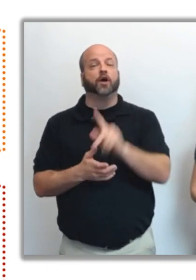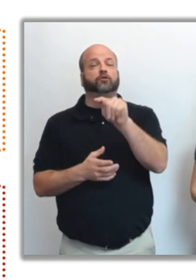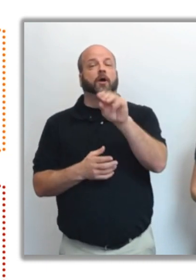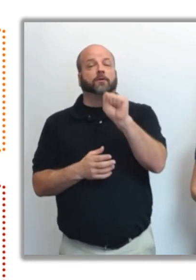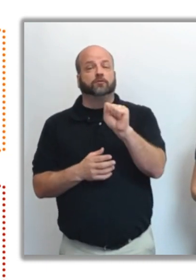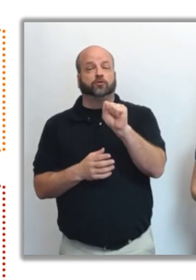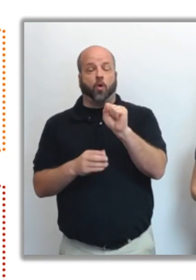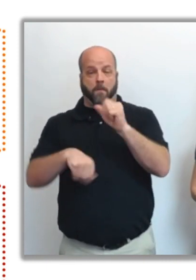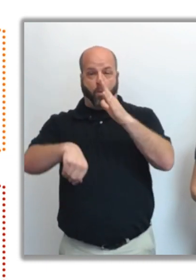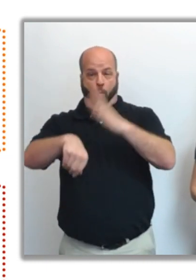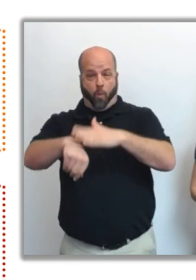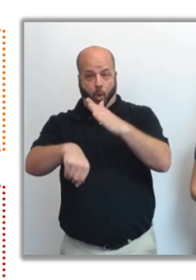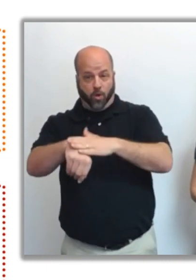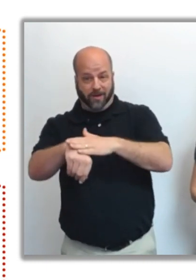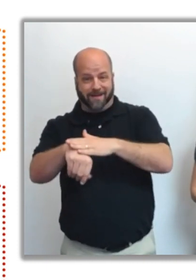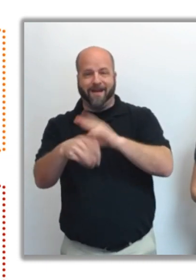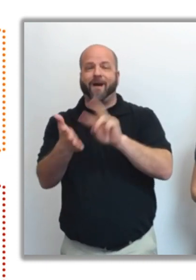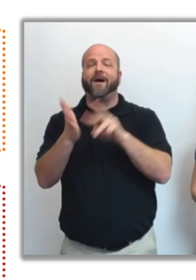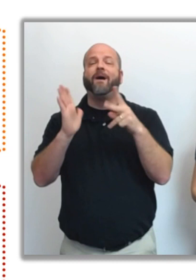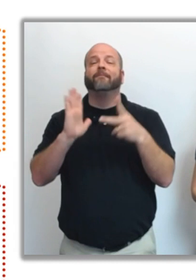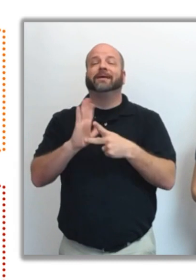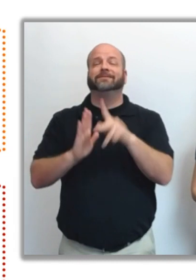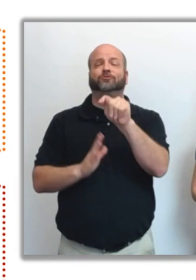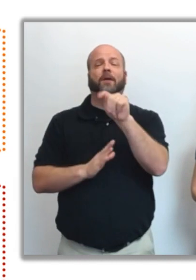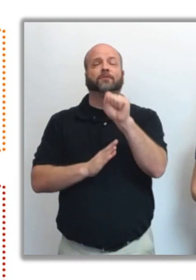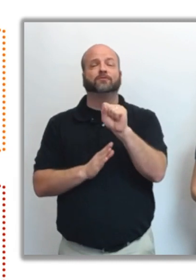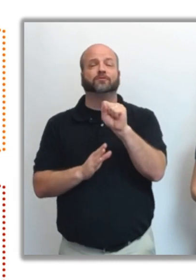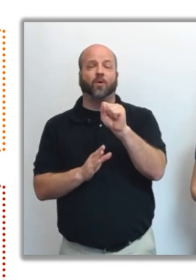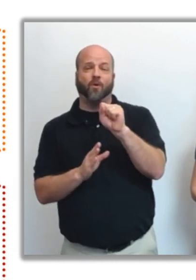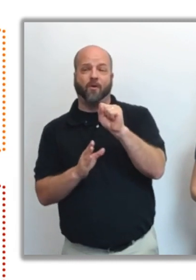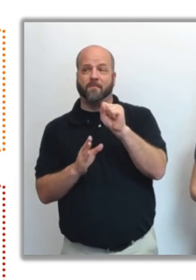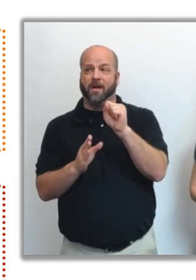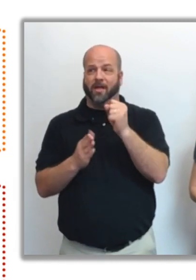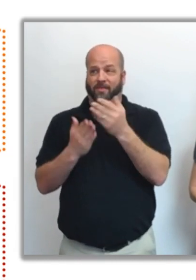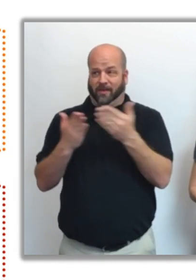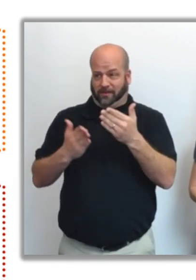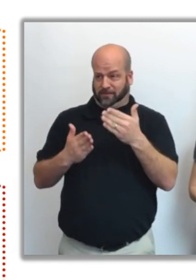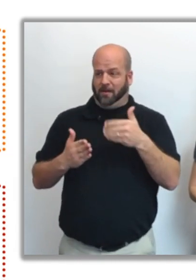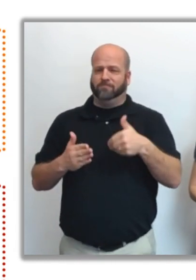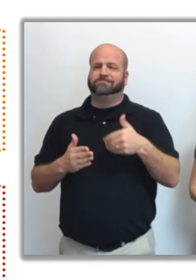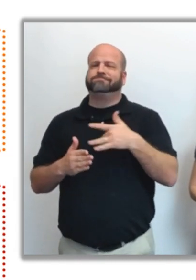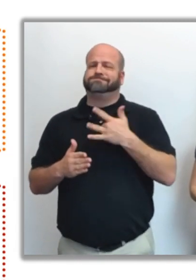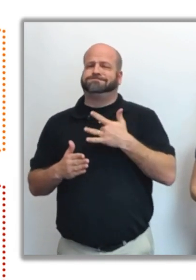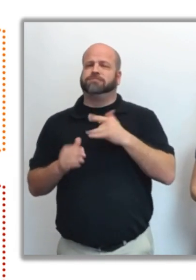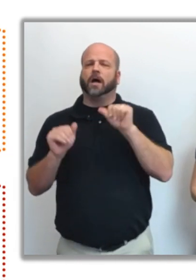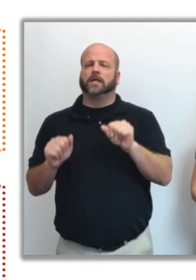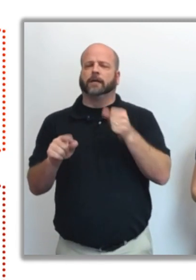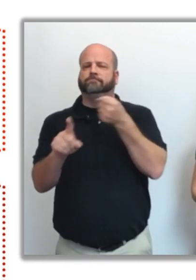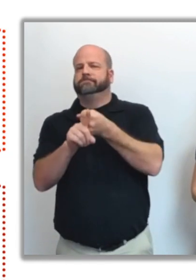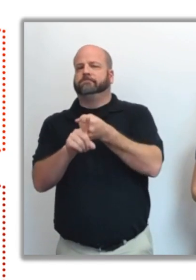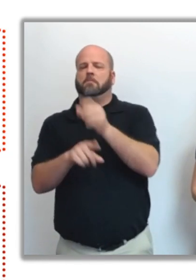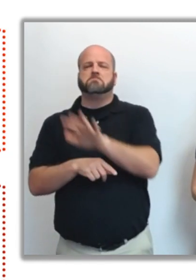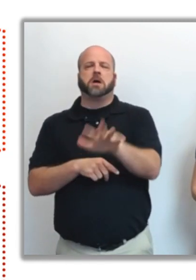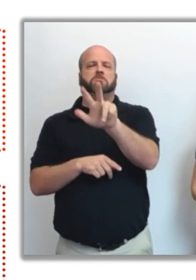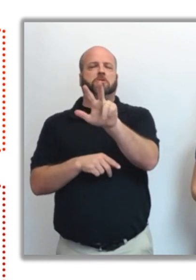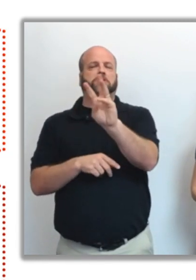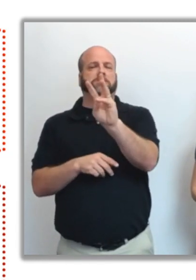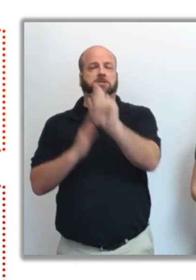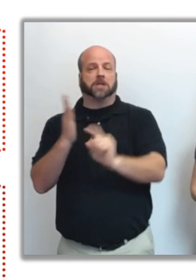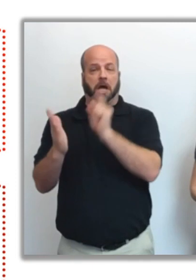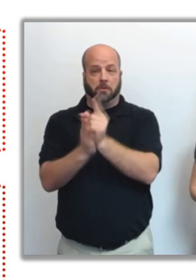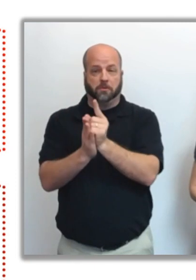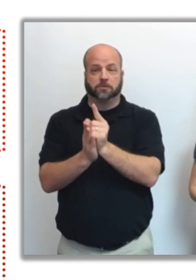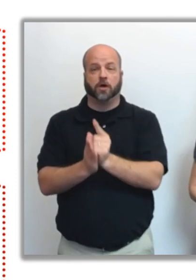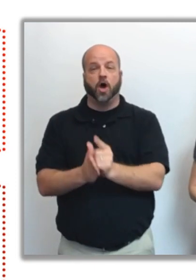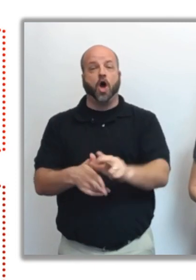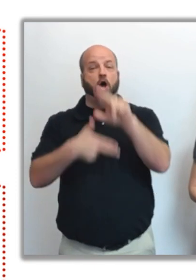storm warning means that tropical storm conditions are expected within the next 36 hours. A hurricane